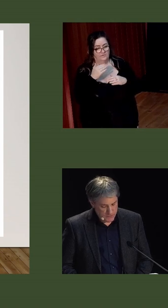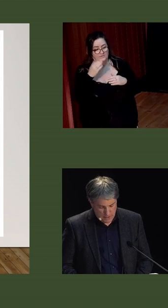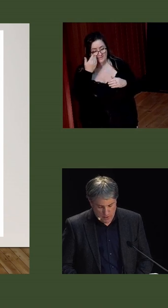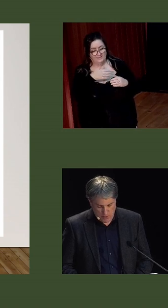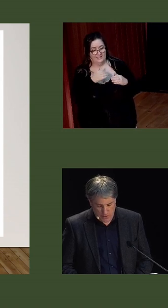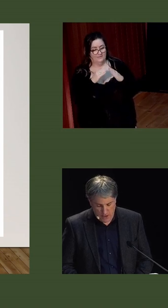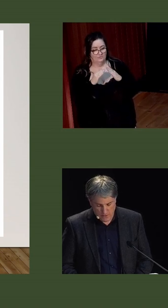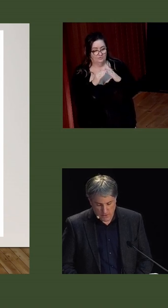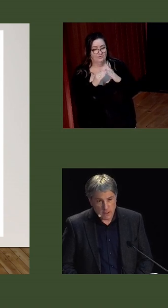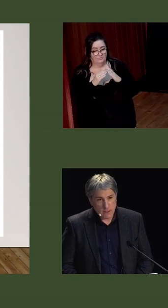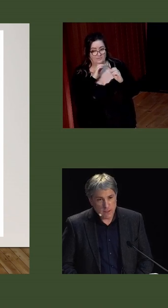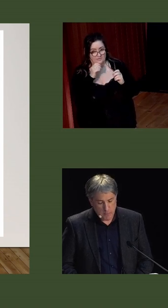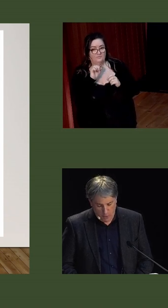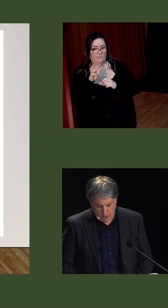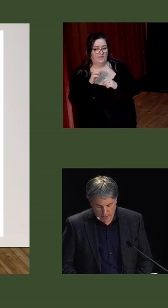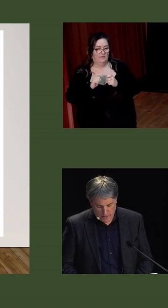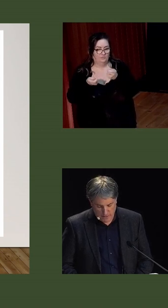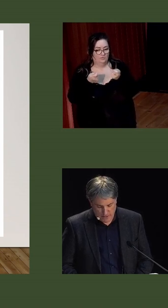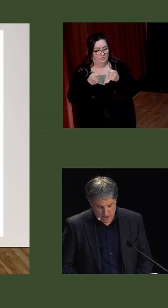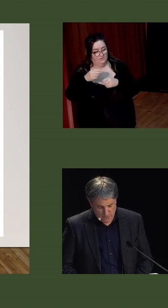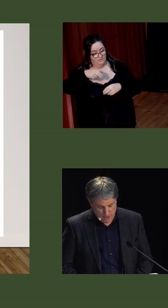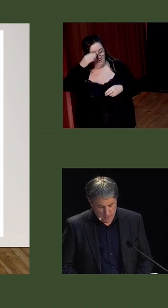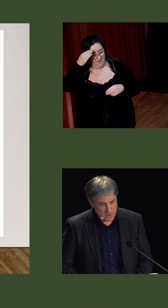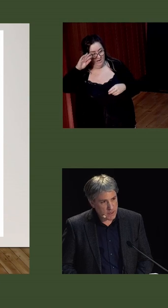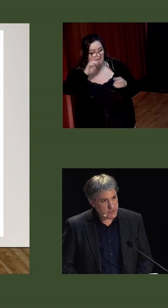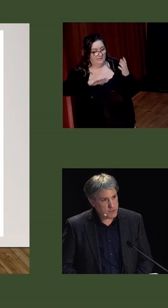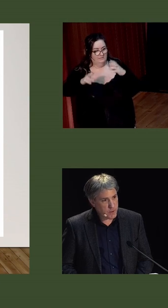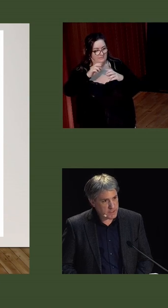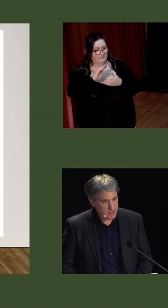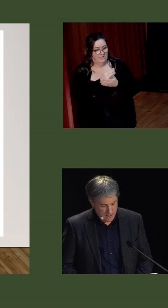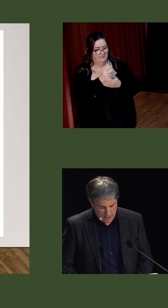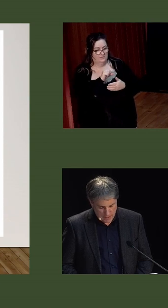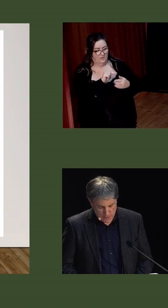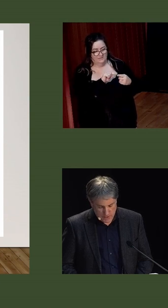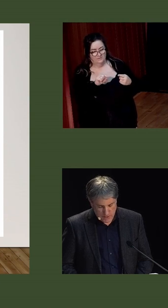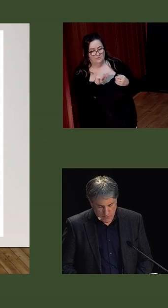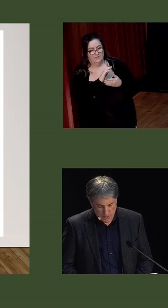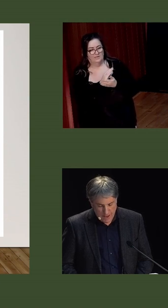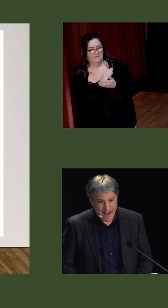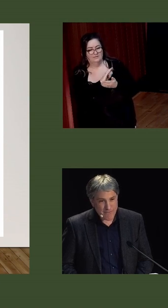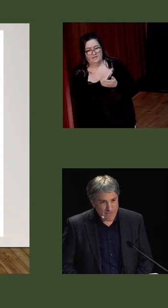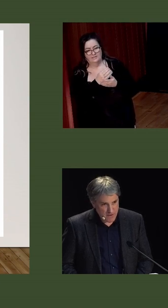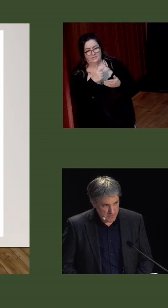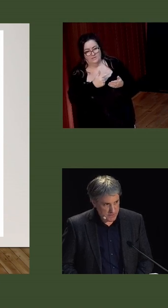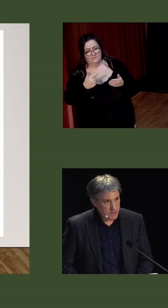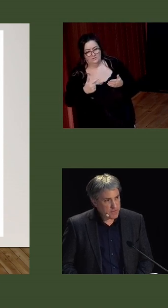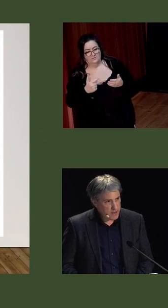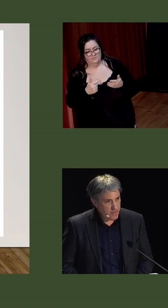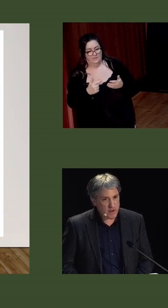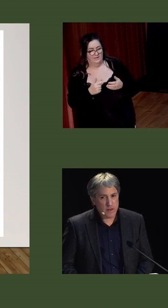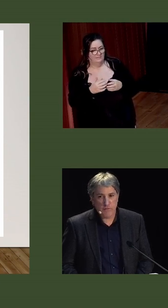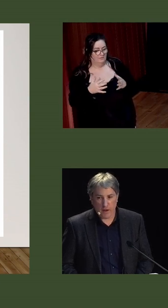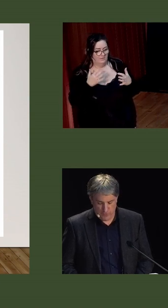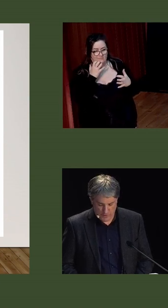of its adherents in Northern Ireland, the appalling civil strife there between 1920 and 1922, and fears